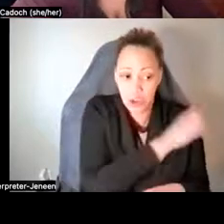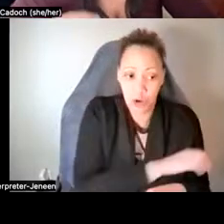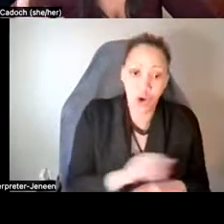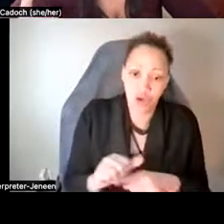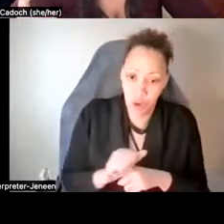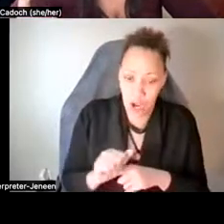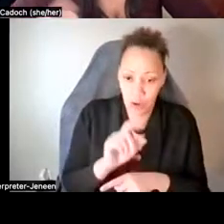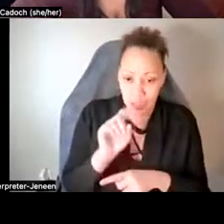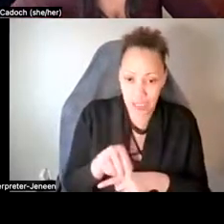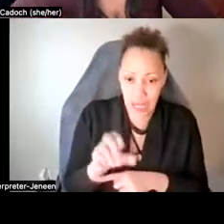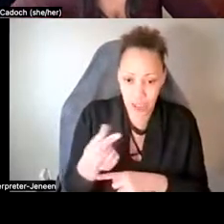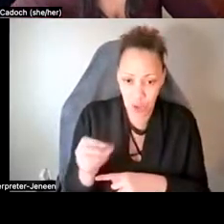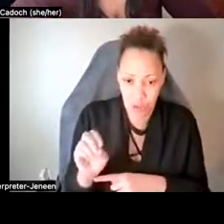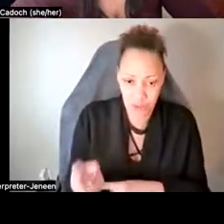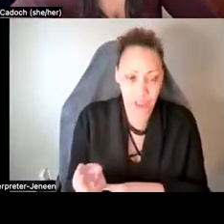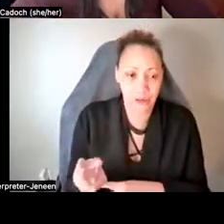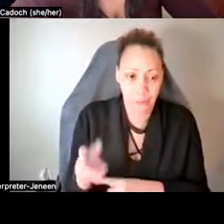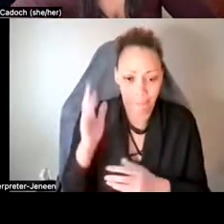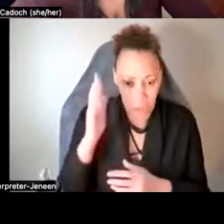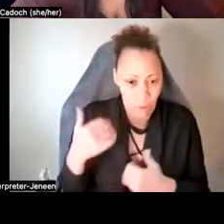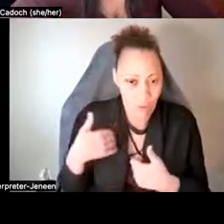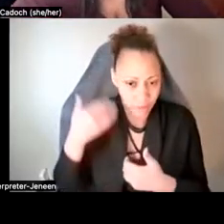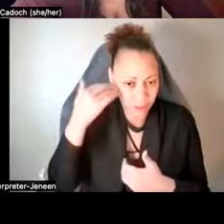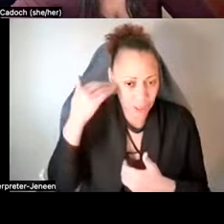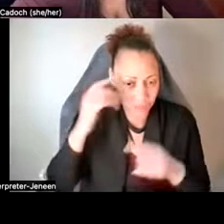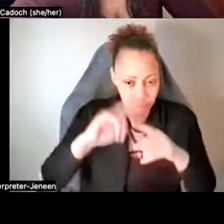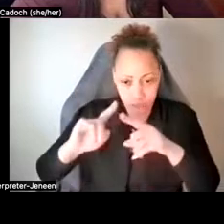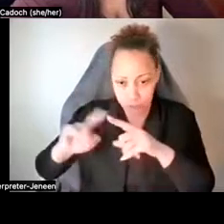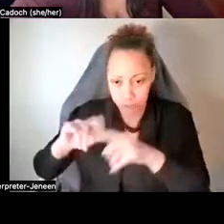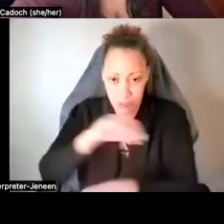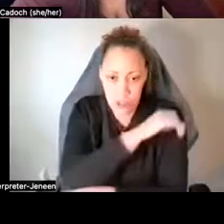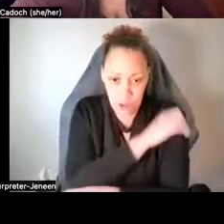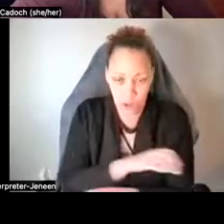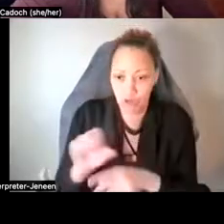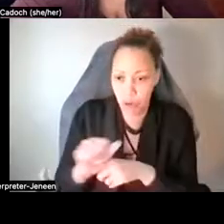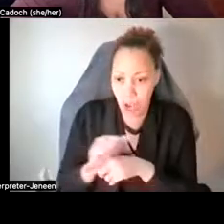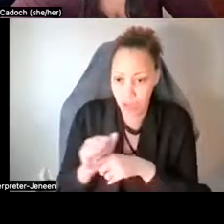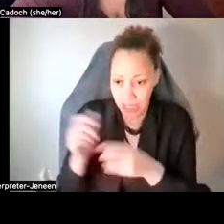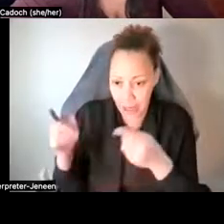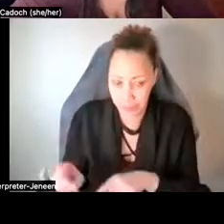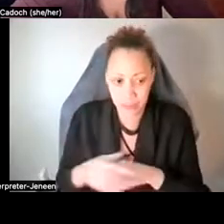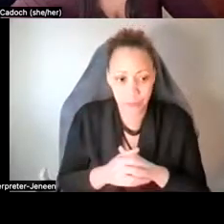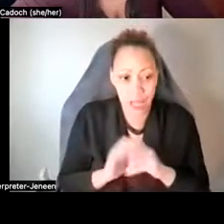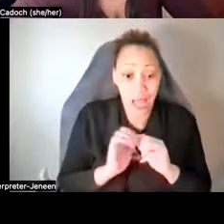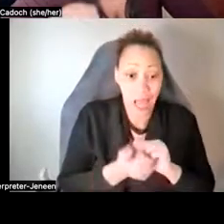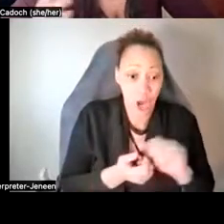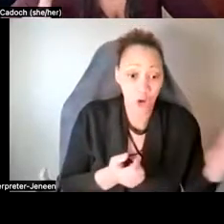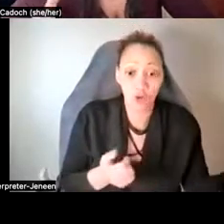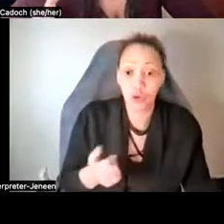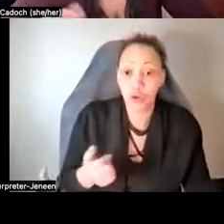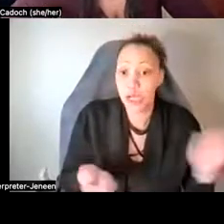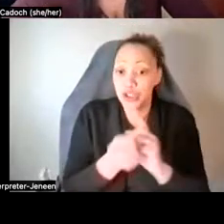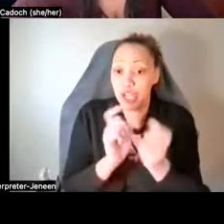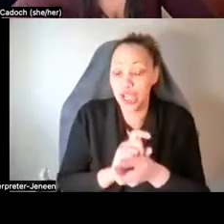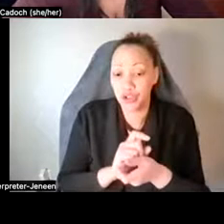you a kind of knowledge of all the clinical trials that are happening. Um, how to change your mind is the book by Michael Pollan. Um, Michael